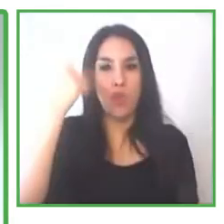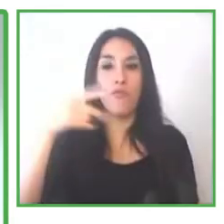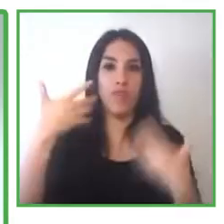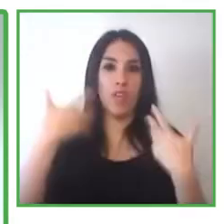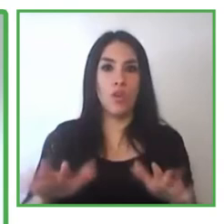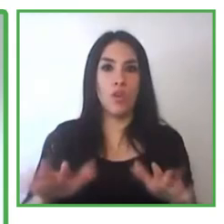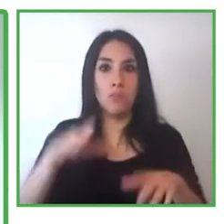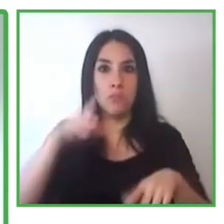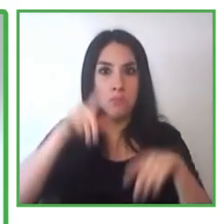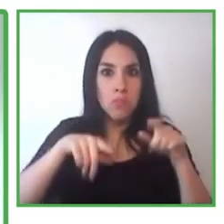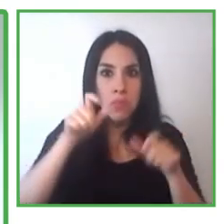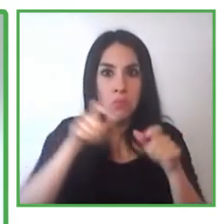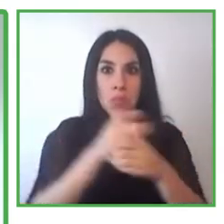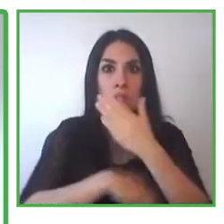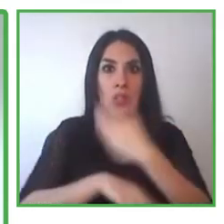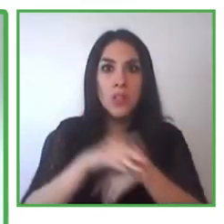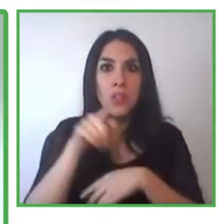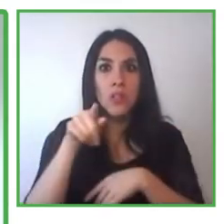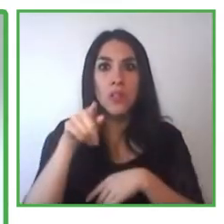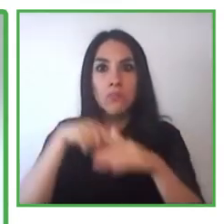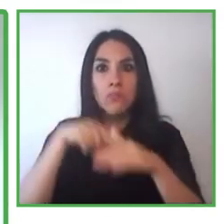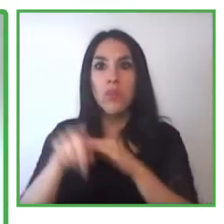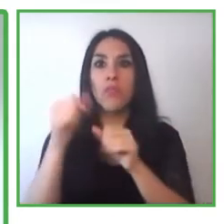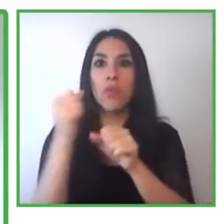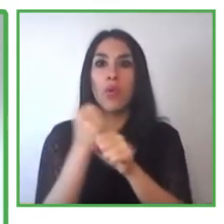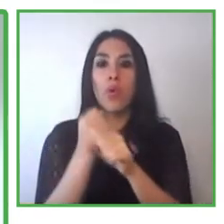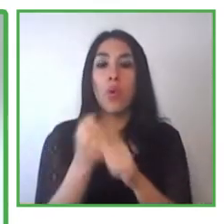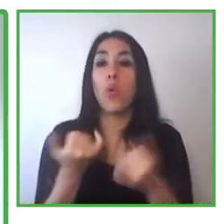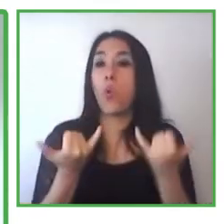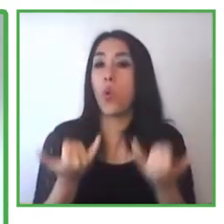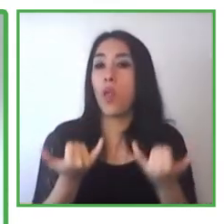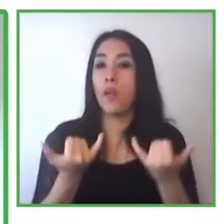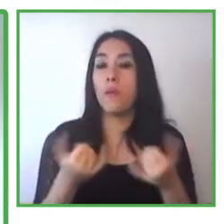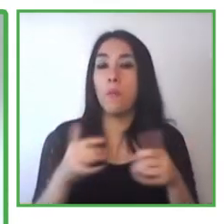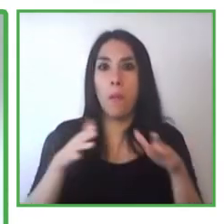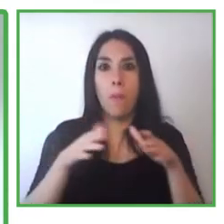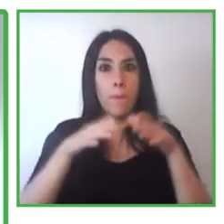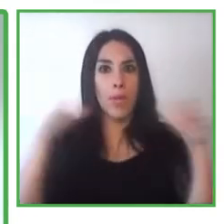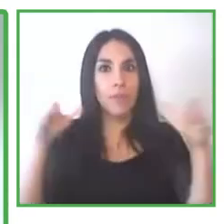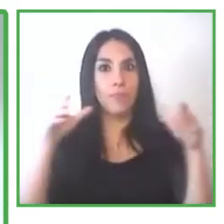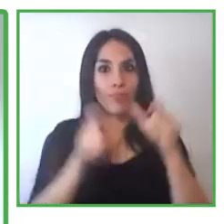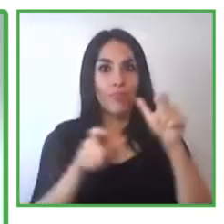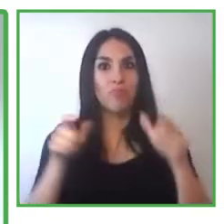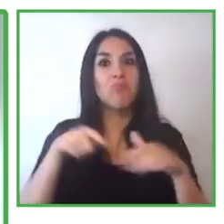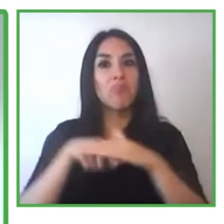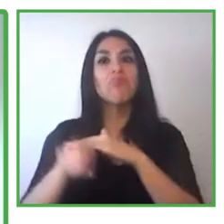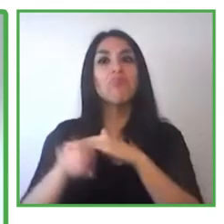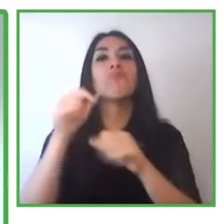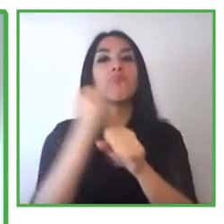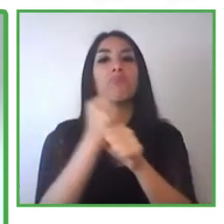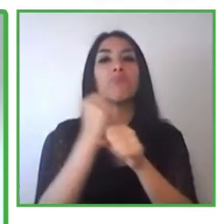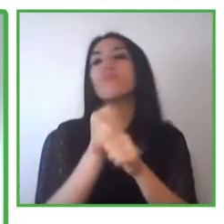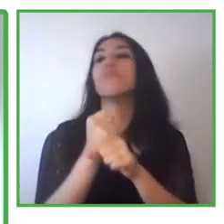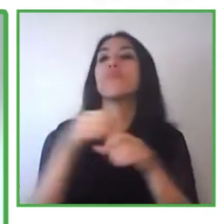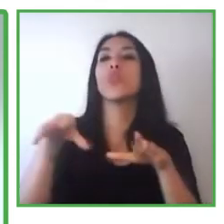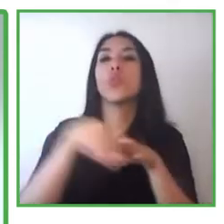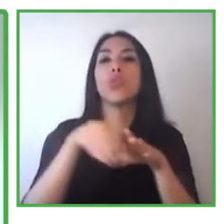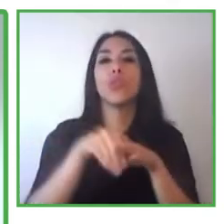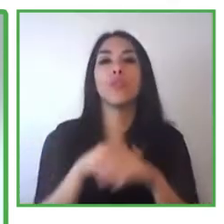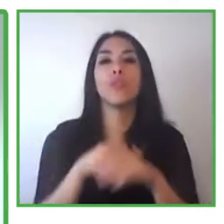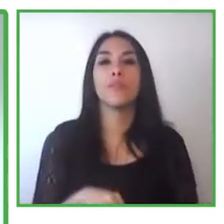in Sao Paulo. 22, believe the number to